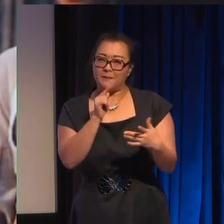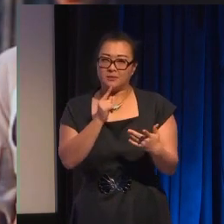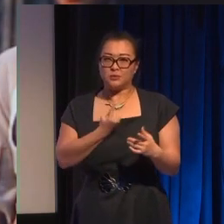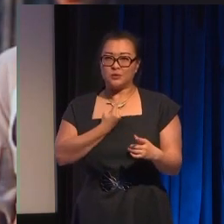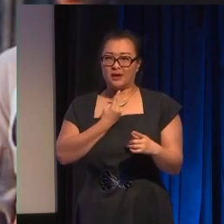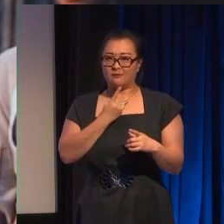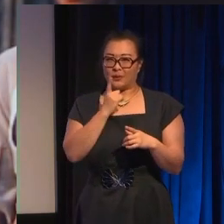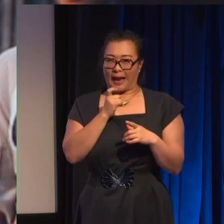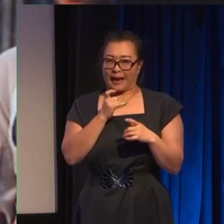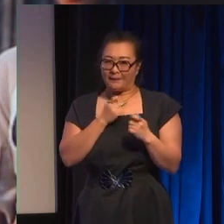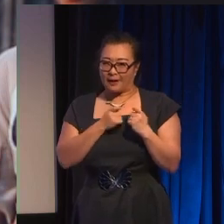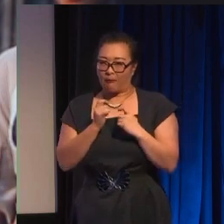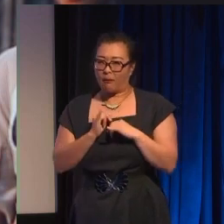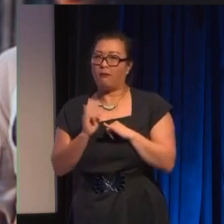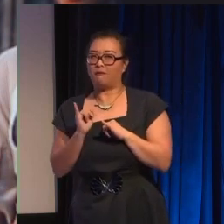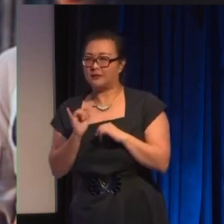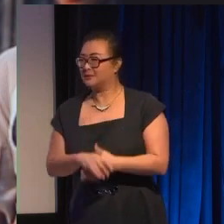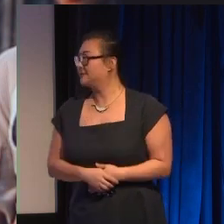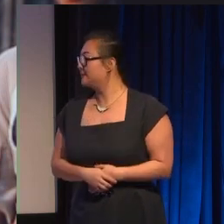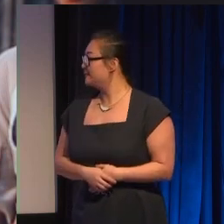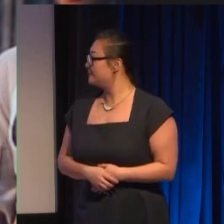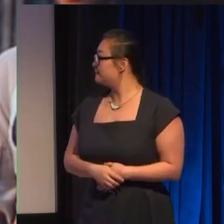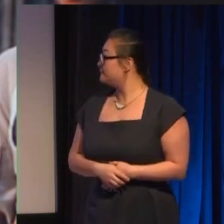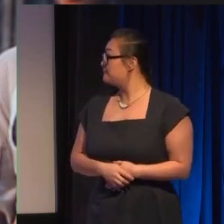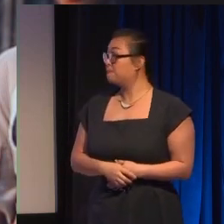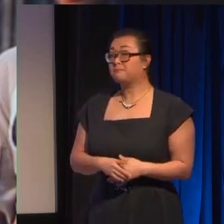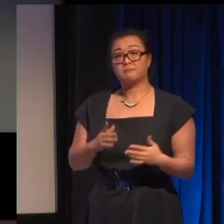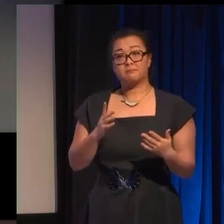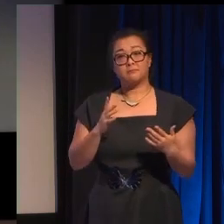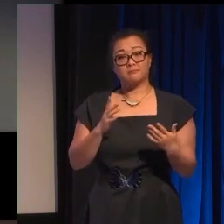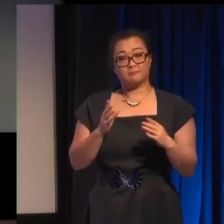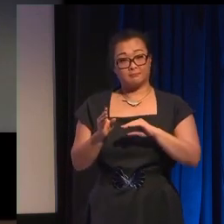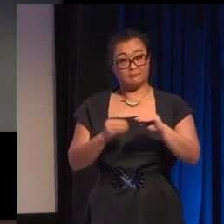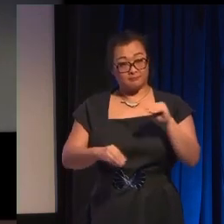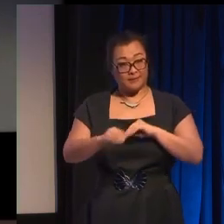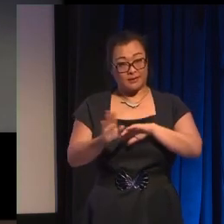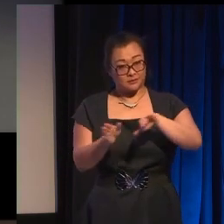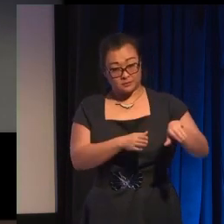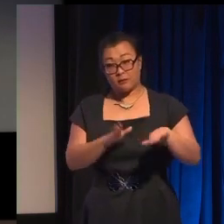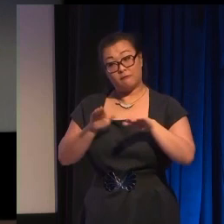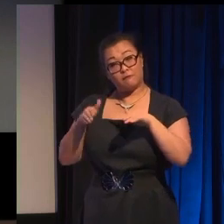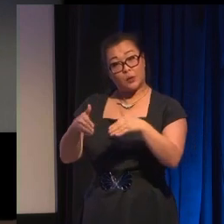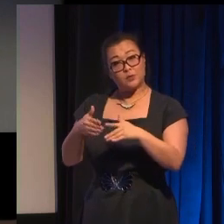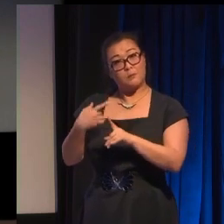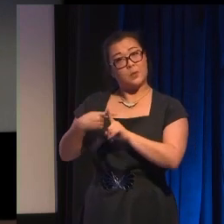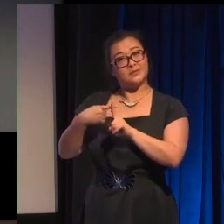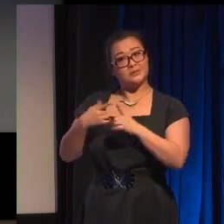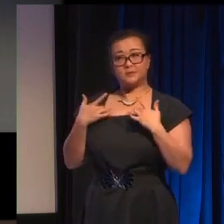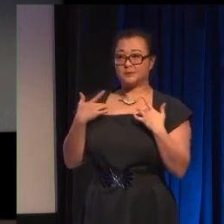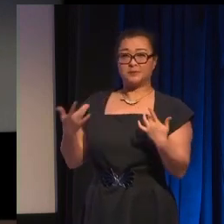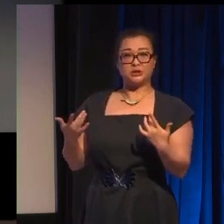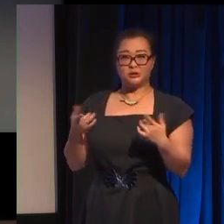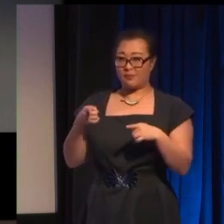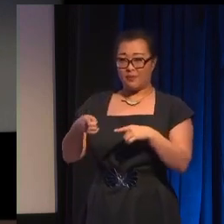so instead focus on positive empowering depictions of characters who have purpose and narrative agency